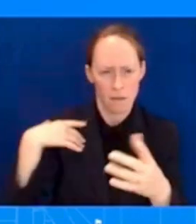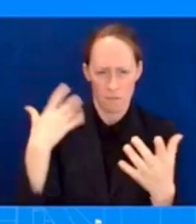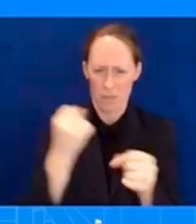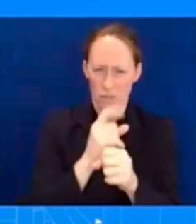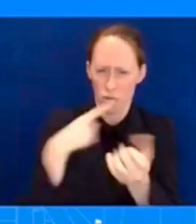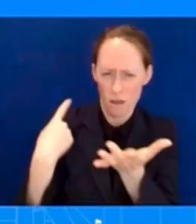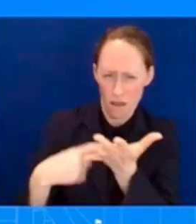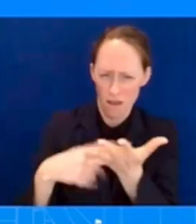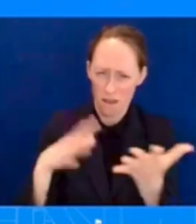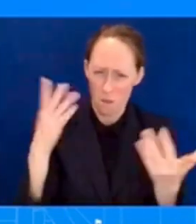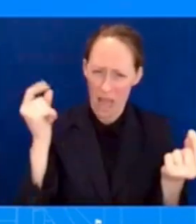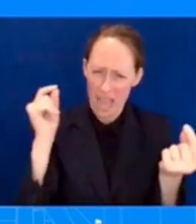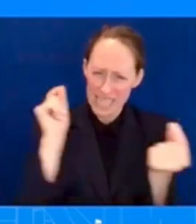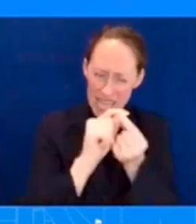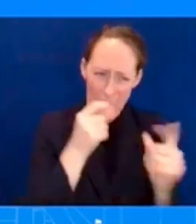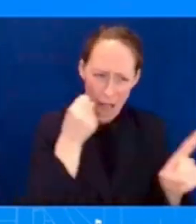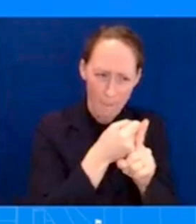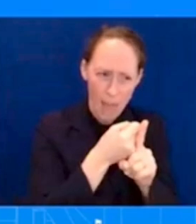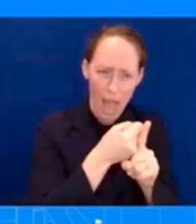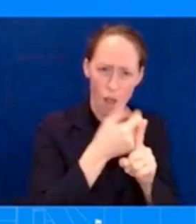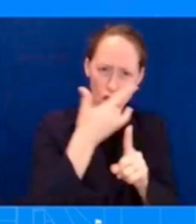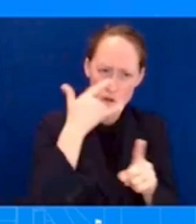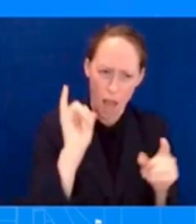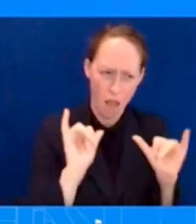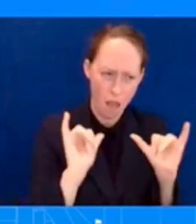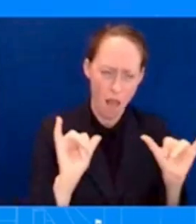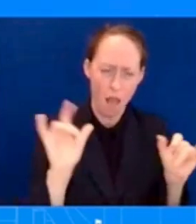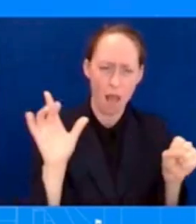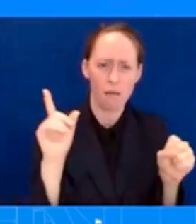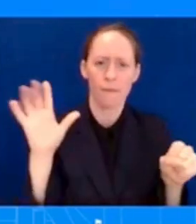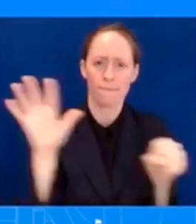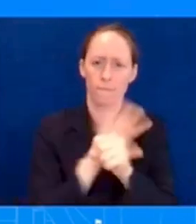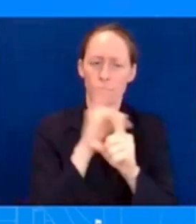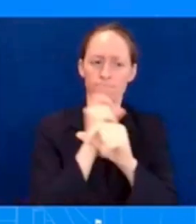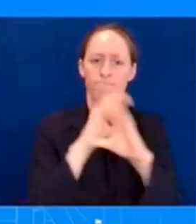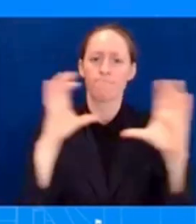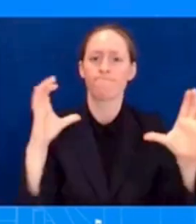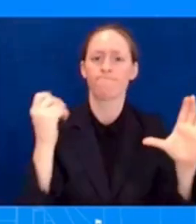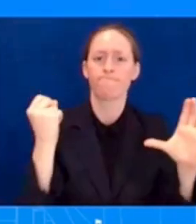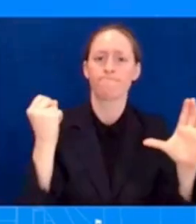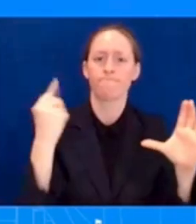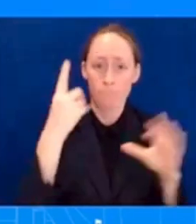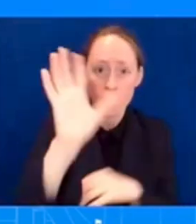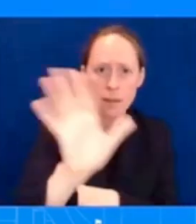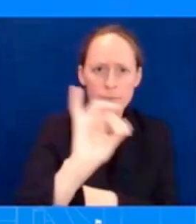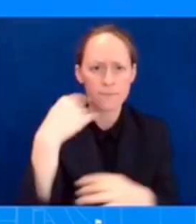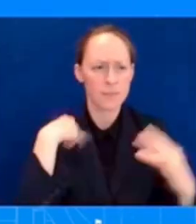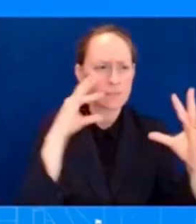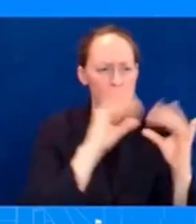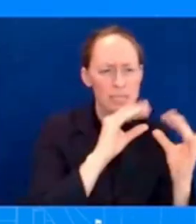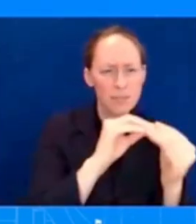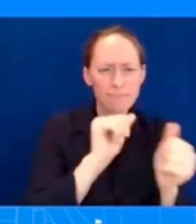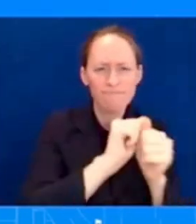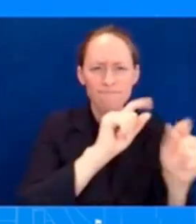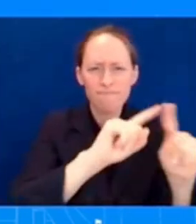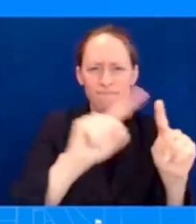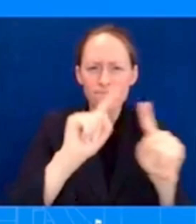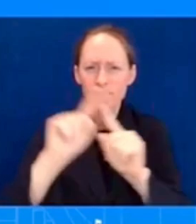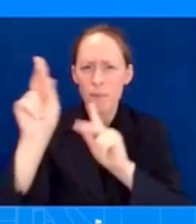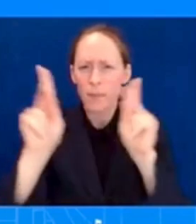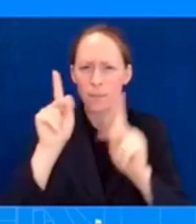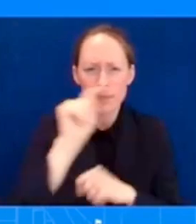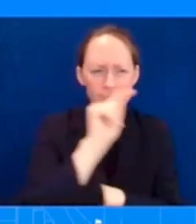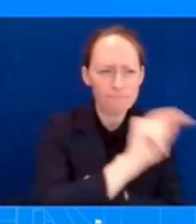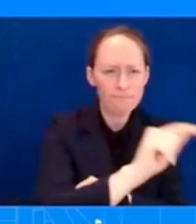i met with some of our federal officials that have been deployed and i also had an opportunity to talk to survivors and hear from them um